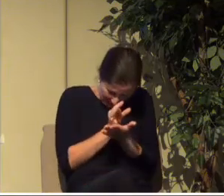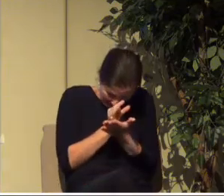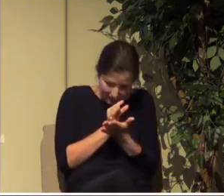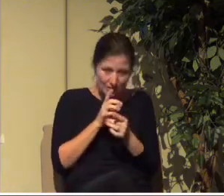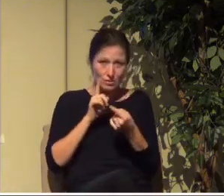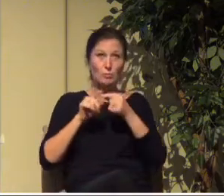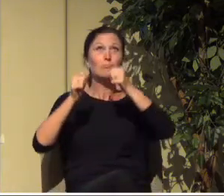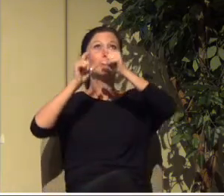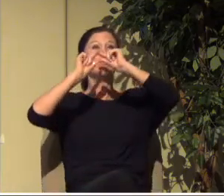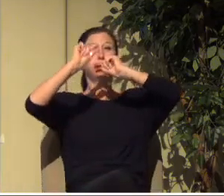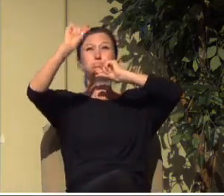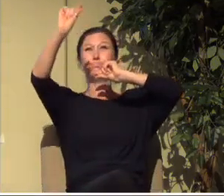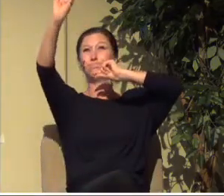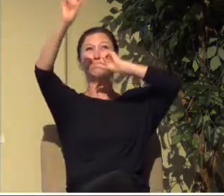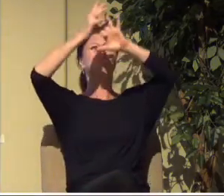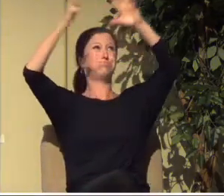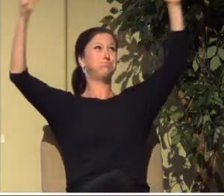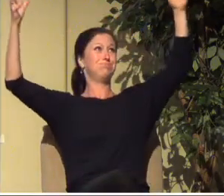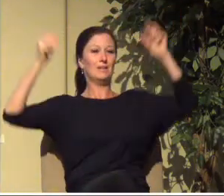and now you and I